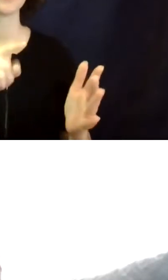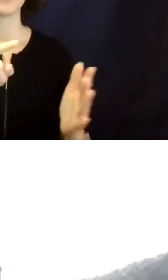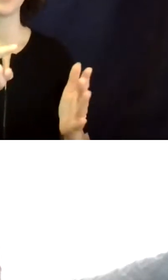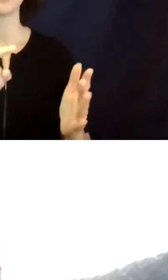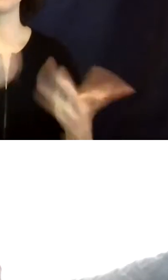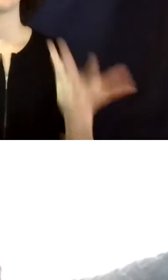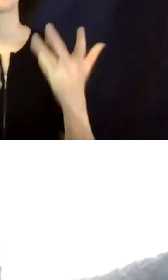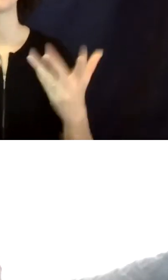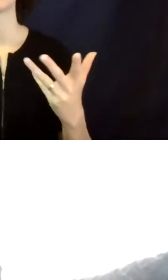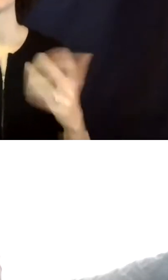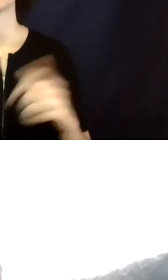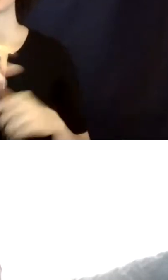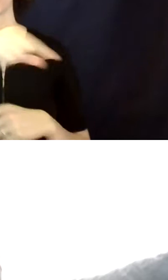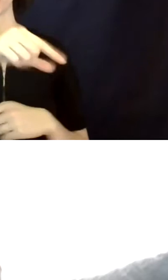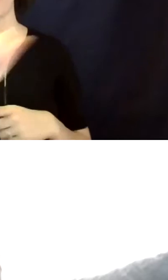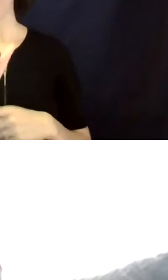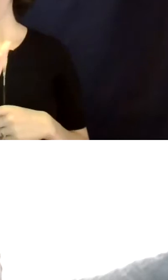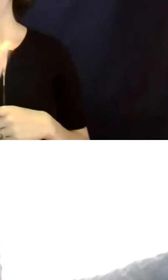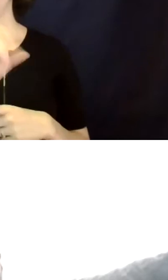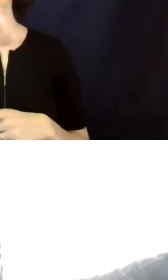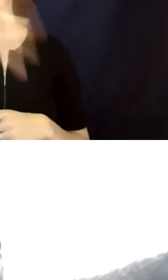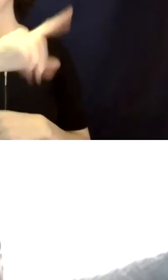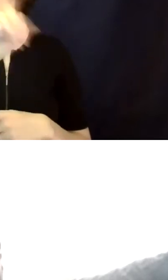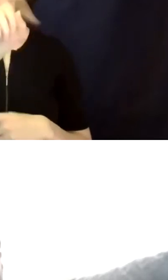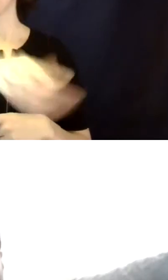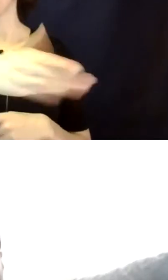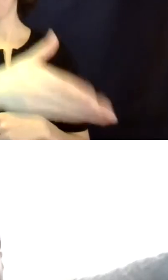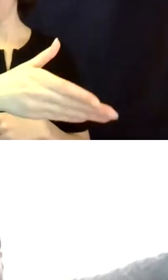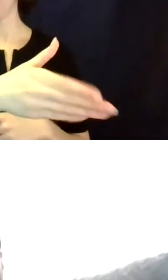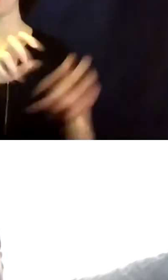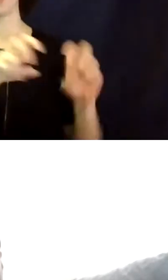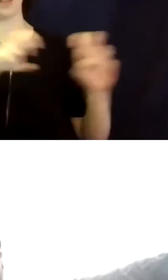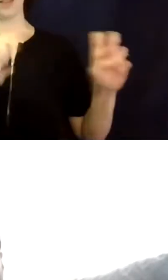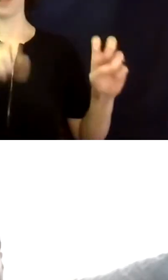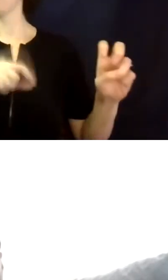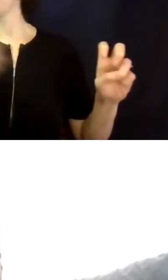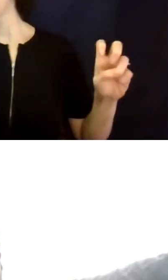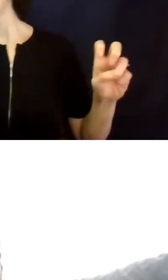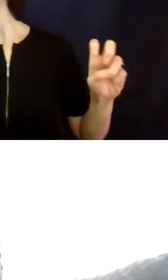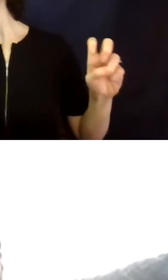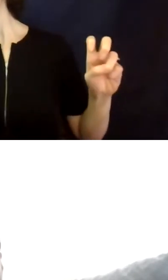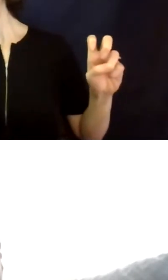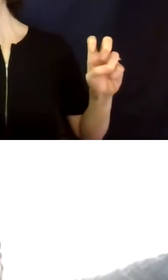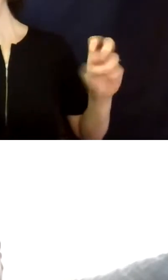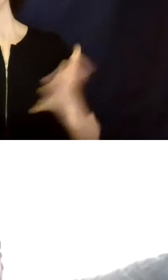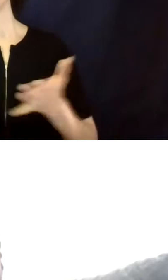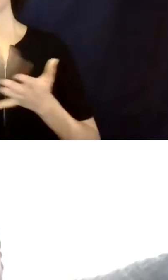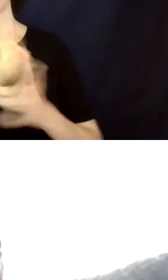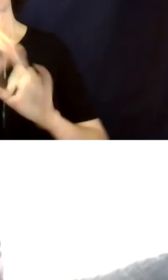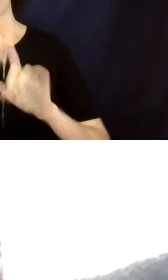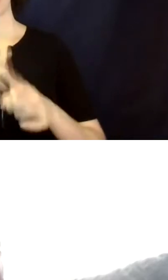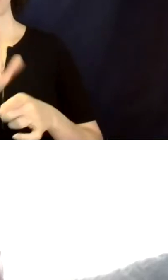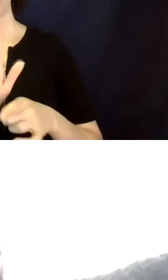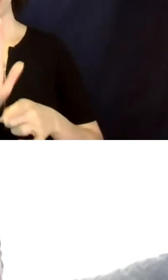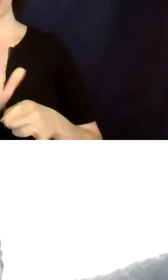a question in the Q and a so that the panelists can see them and have an opportunity to answer your, your